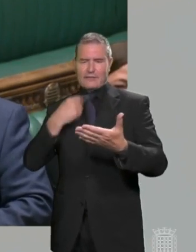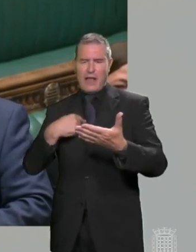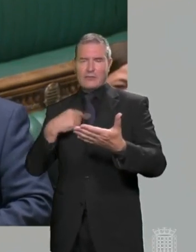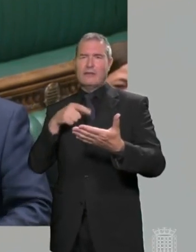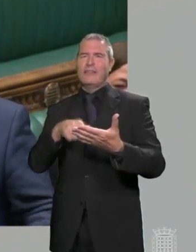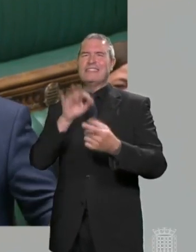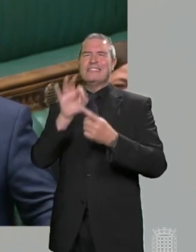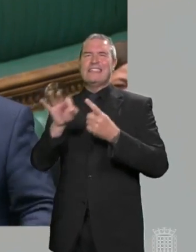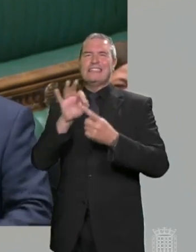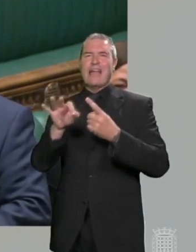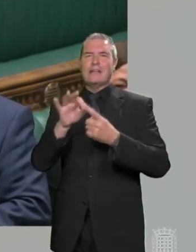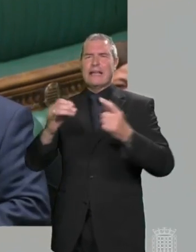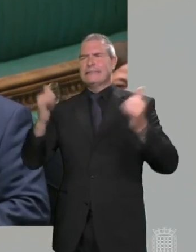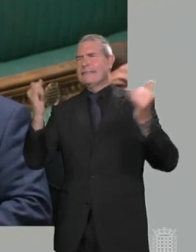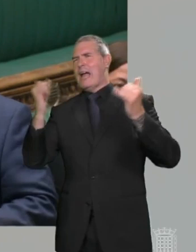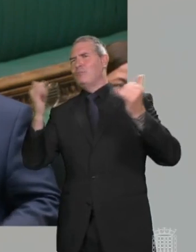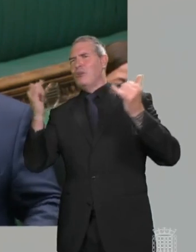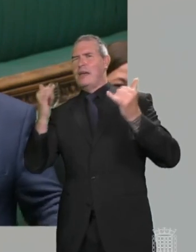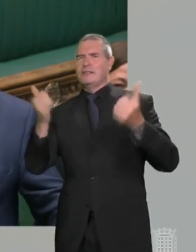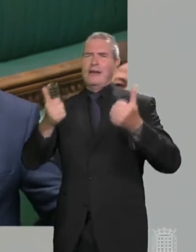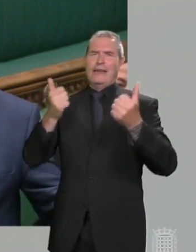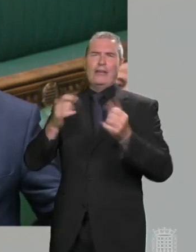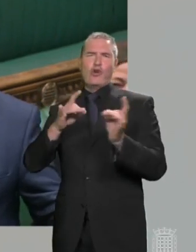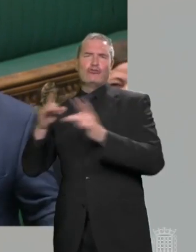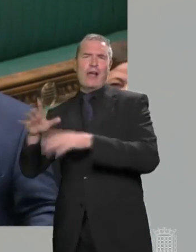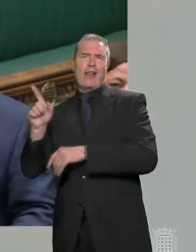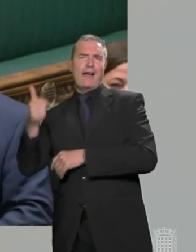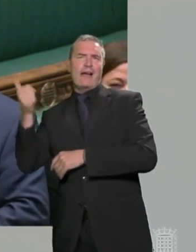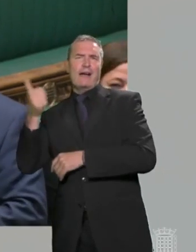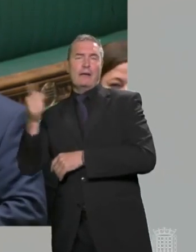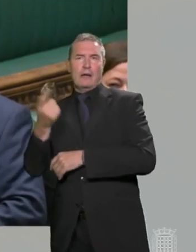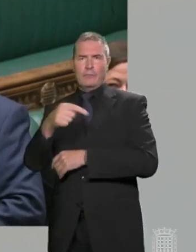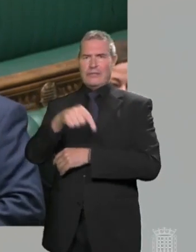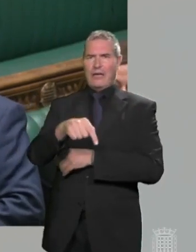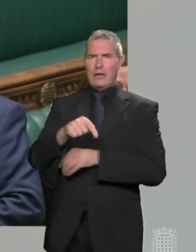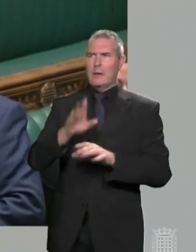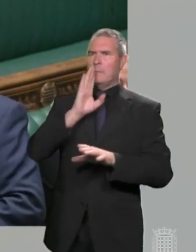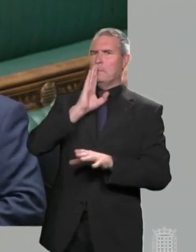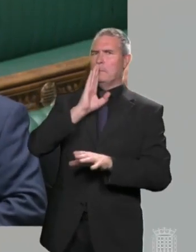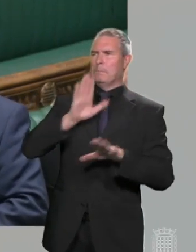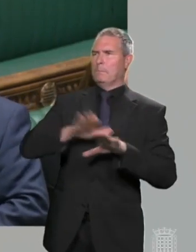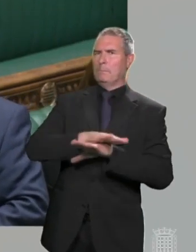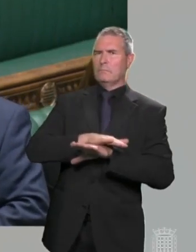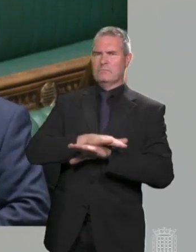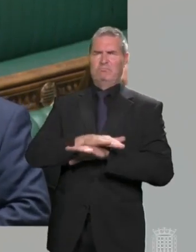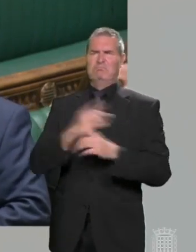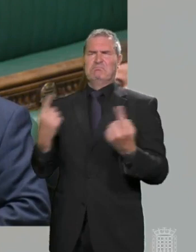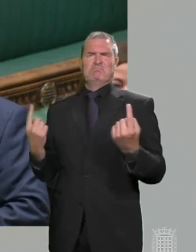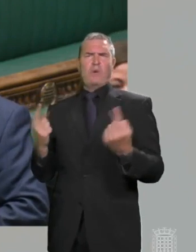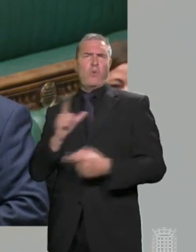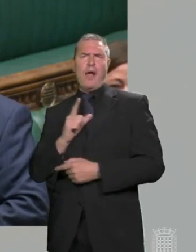details are being celebrated in Canberra, but they're busy being concealed in London. For all the spin,